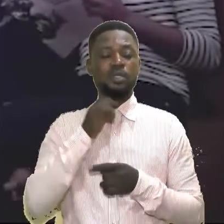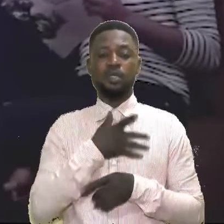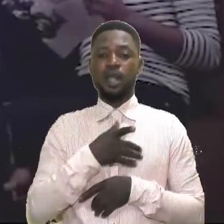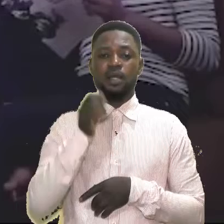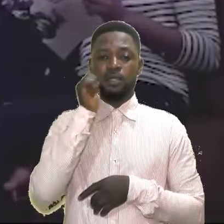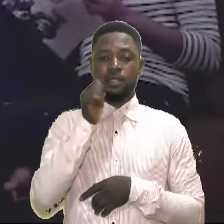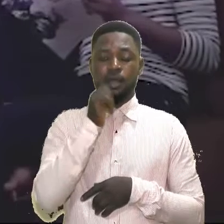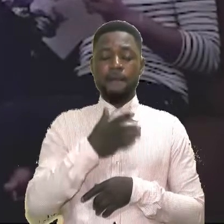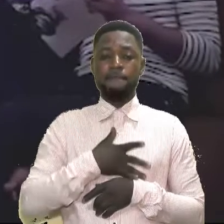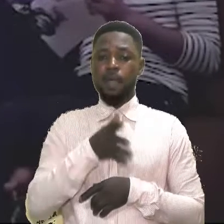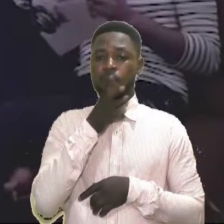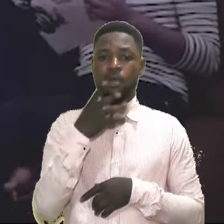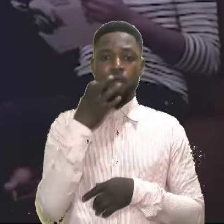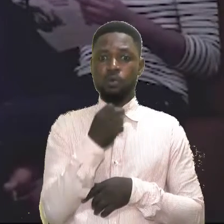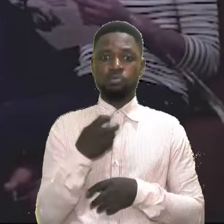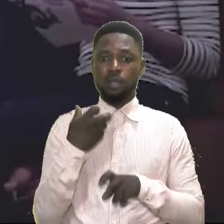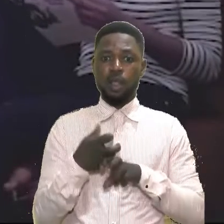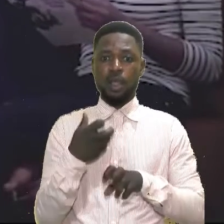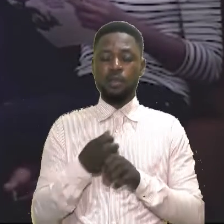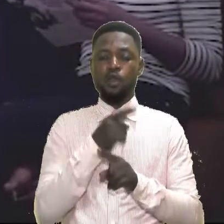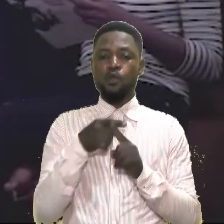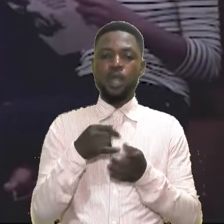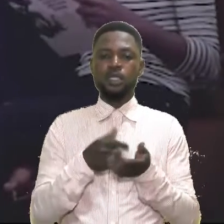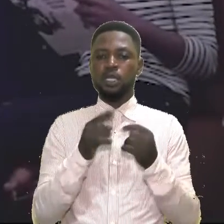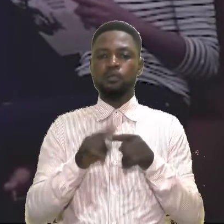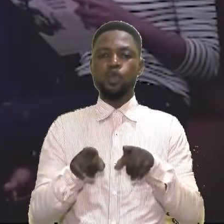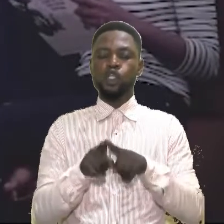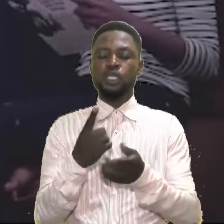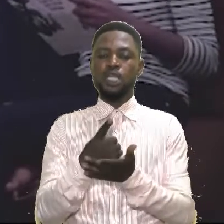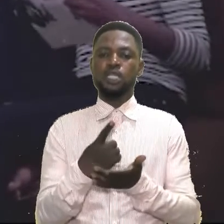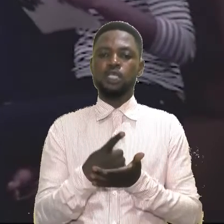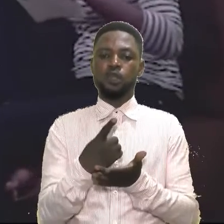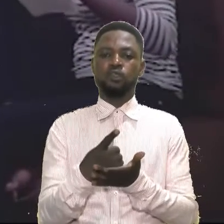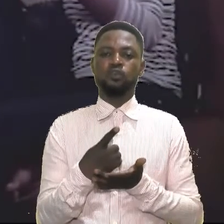My mother was quite edgy when it came to such discussions.